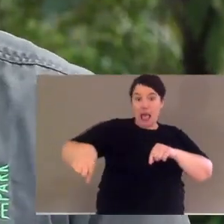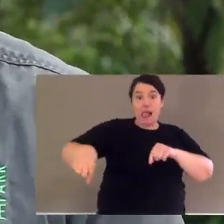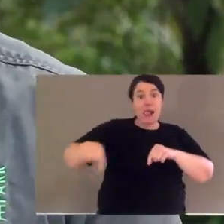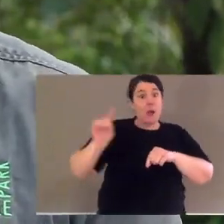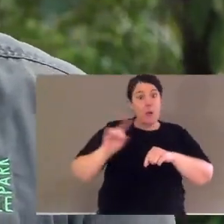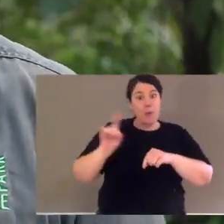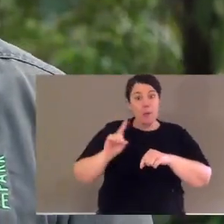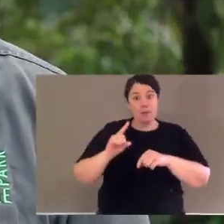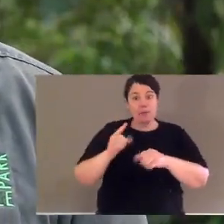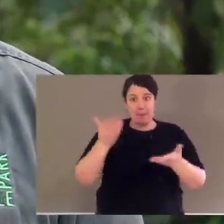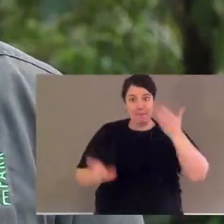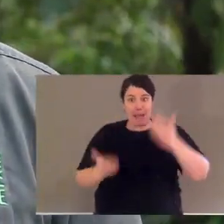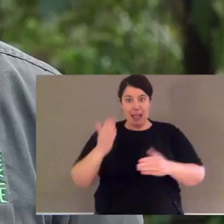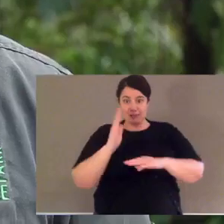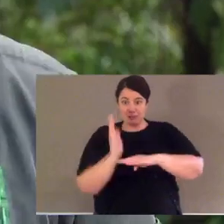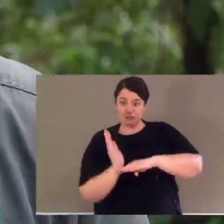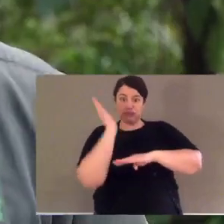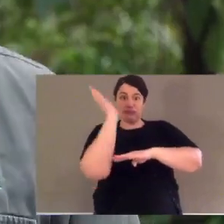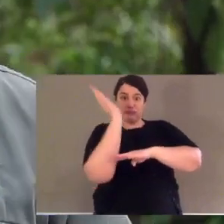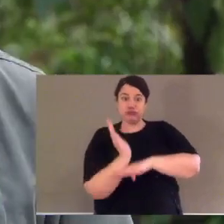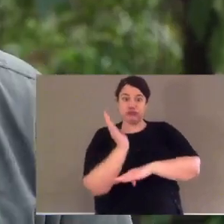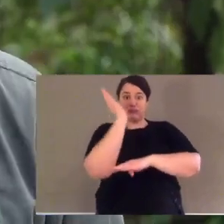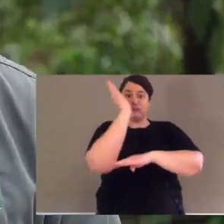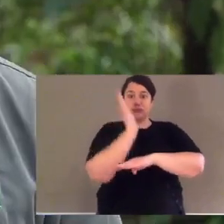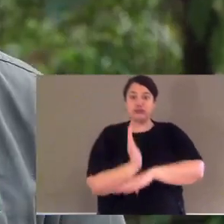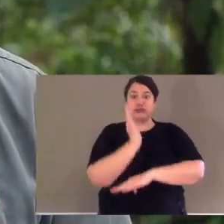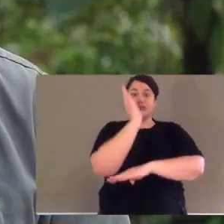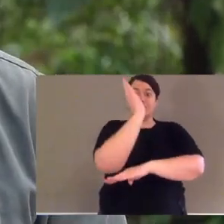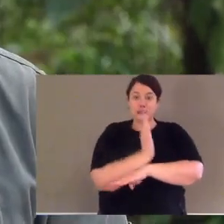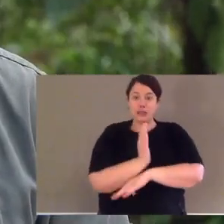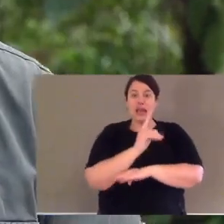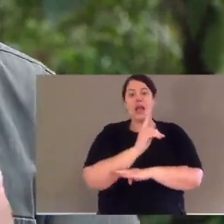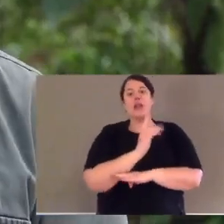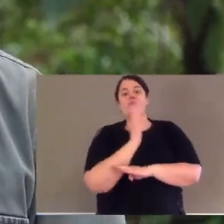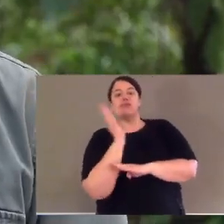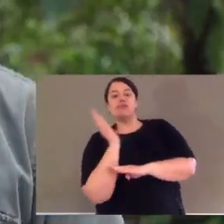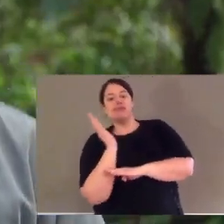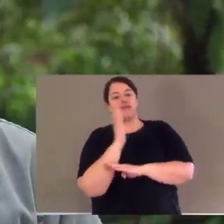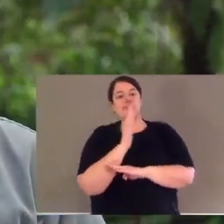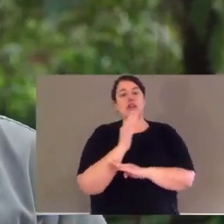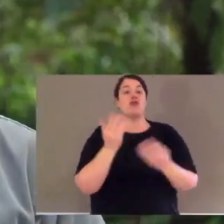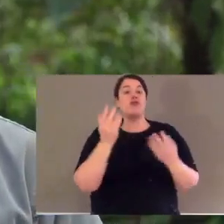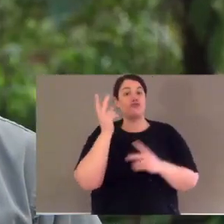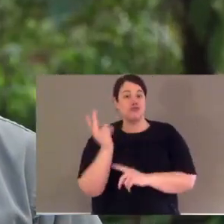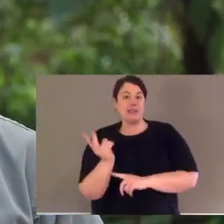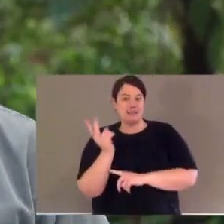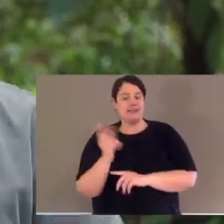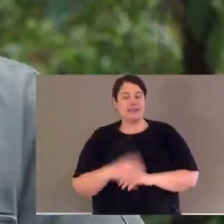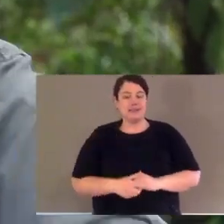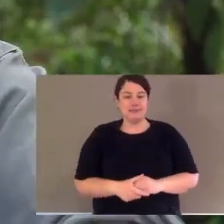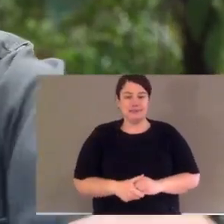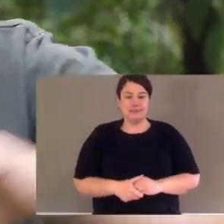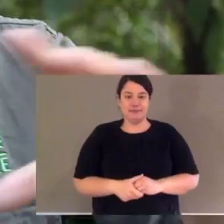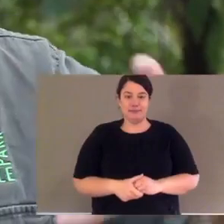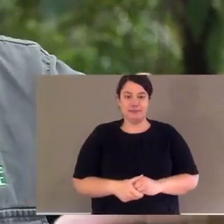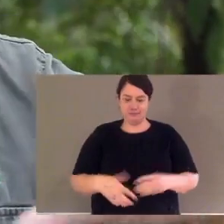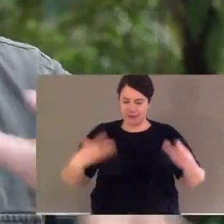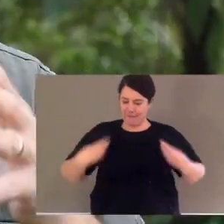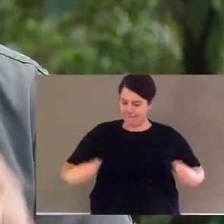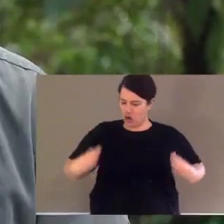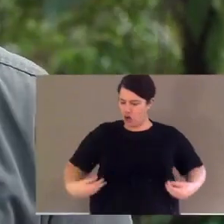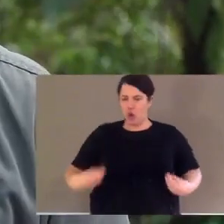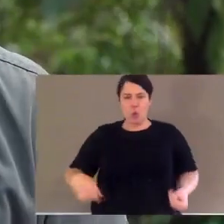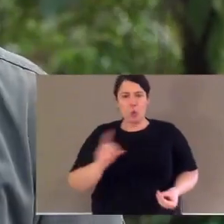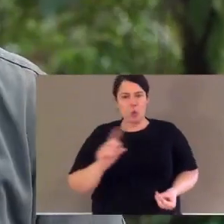tail. It's used for two things, counterbalance when they hop, and for them to be able to rest on. We come up the body,